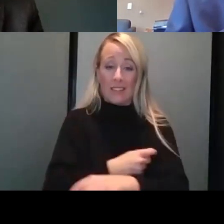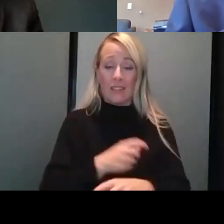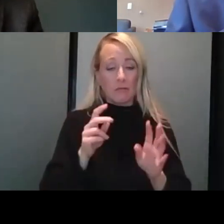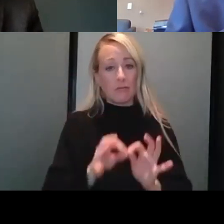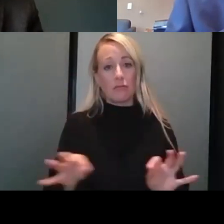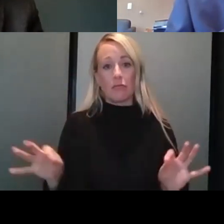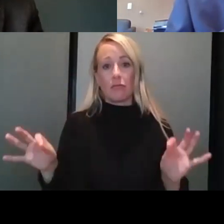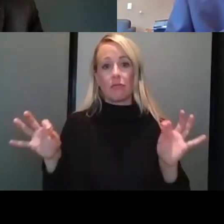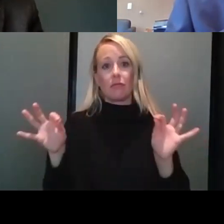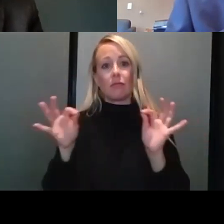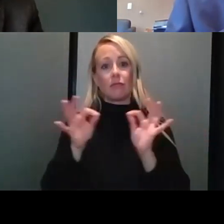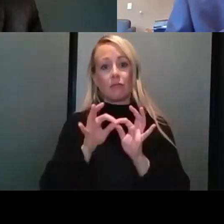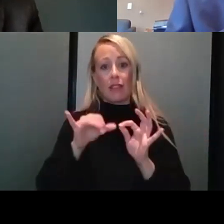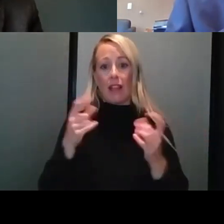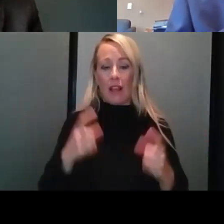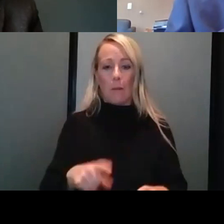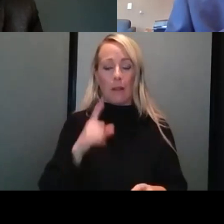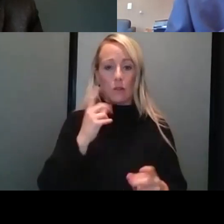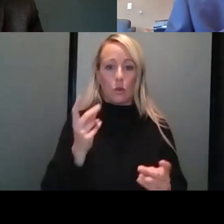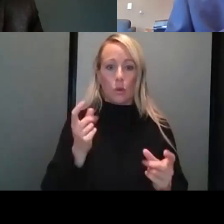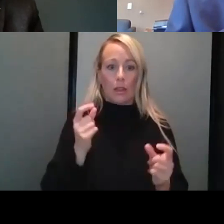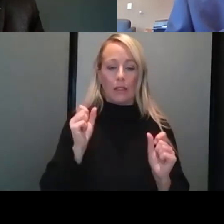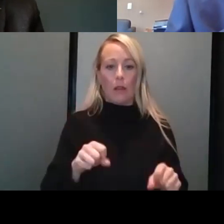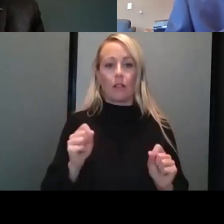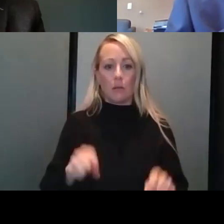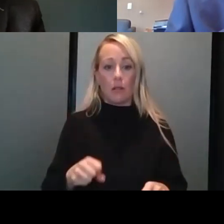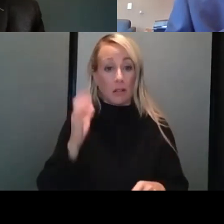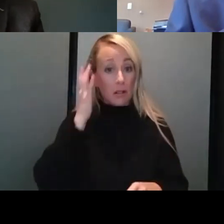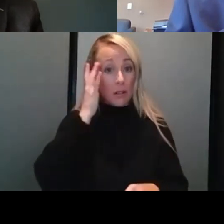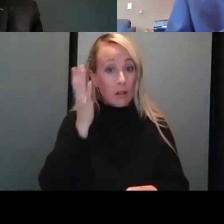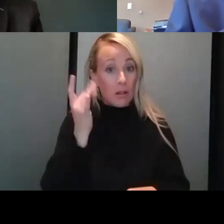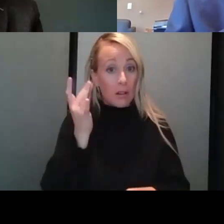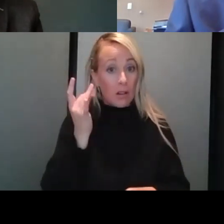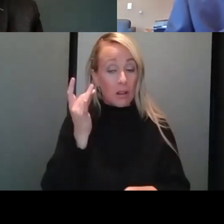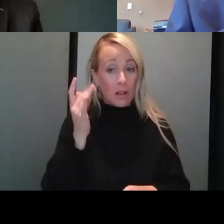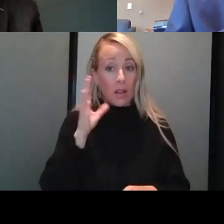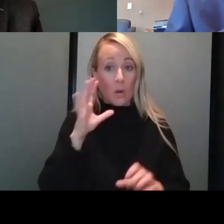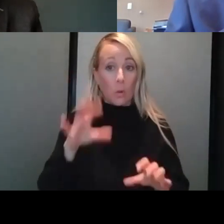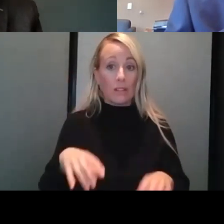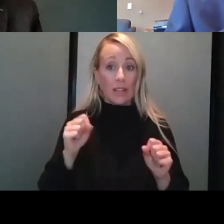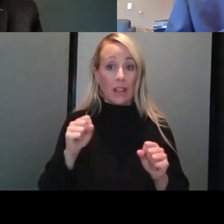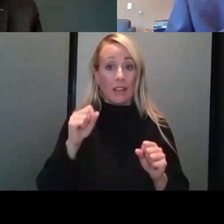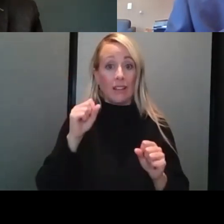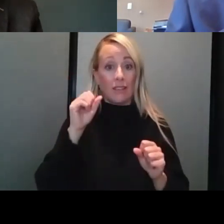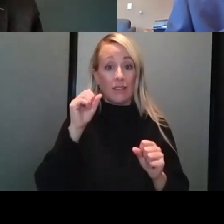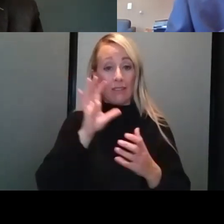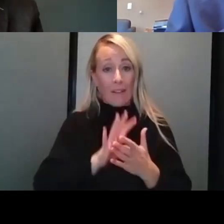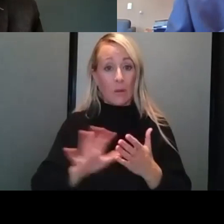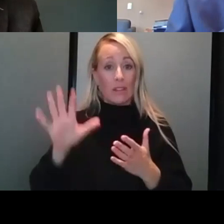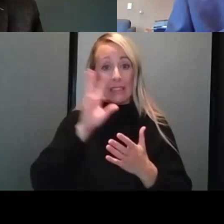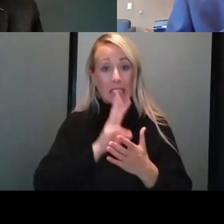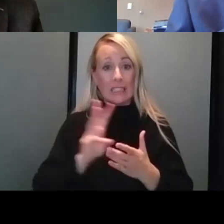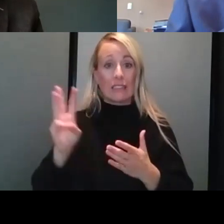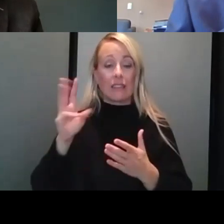that that happen as quickly as possible, because it takes five to six weeks for